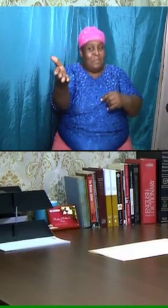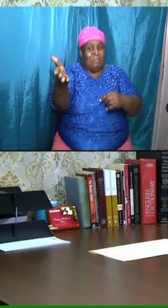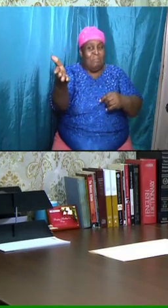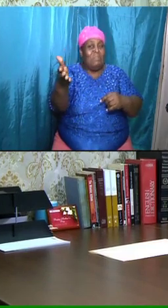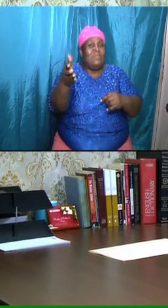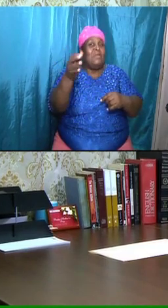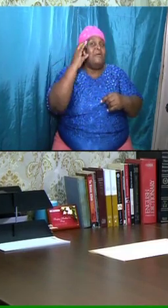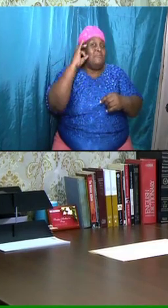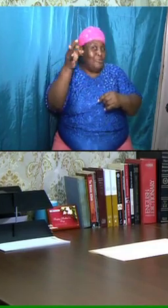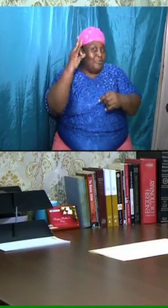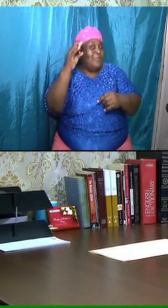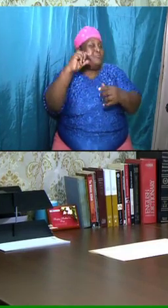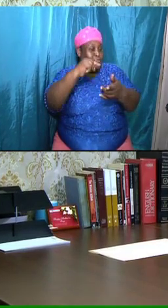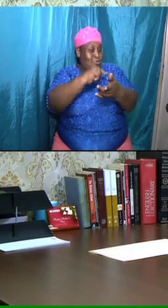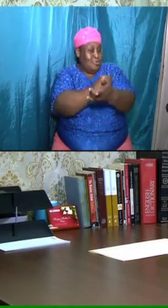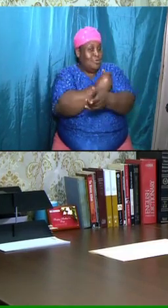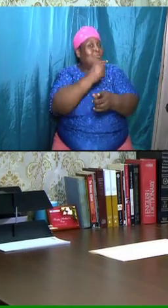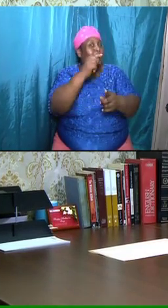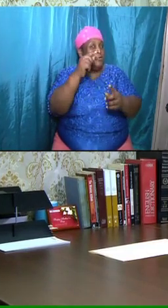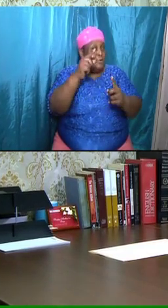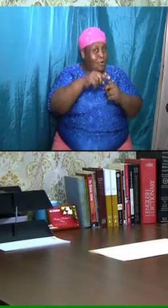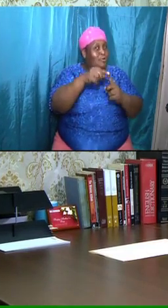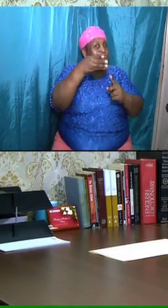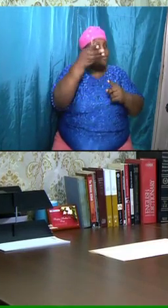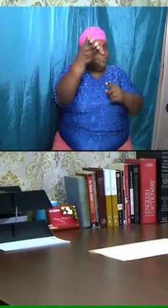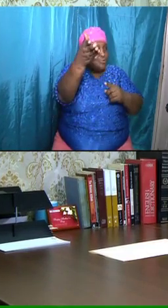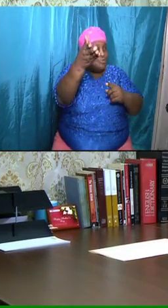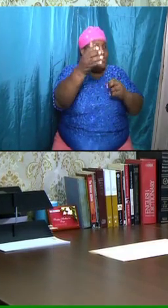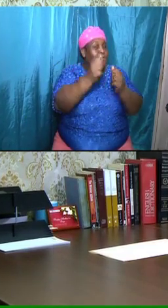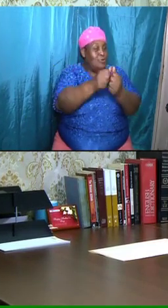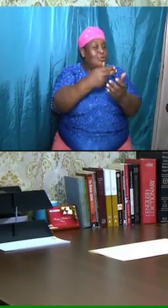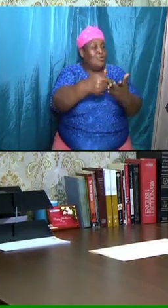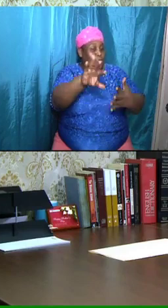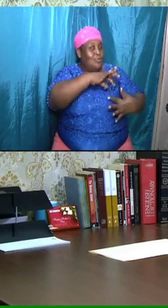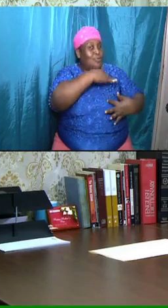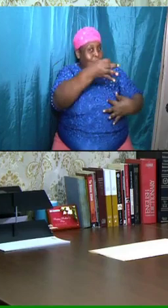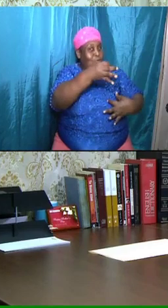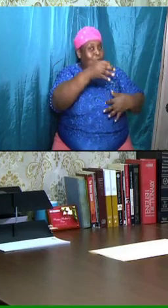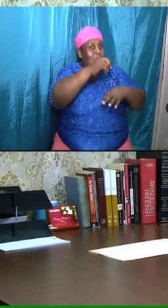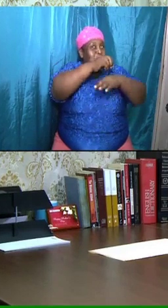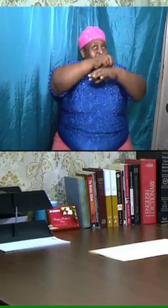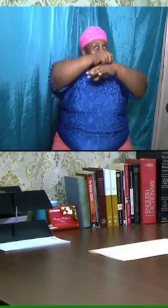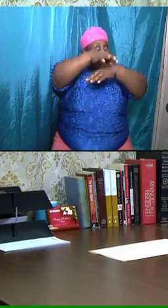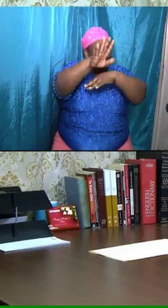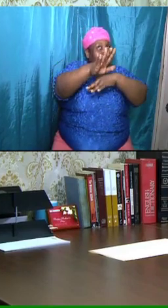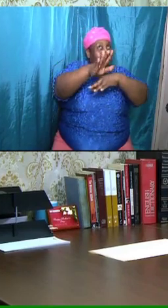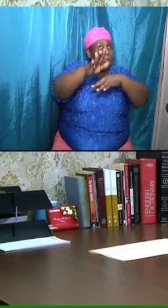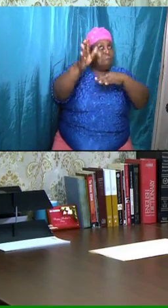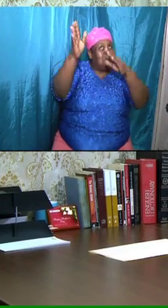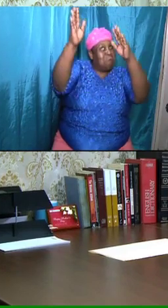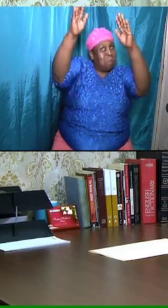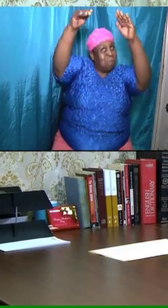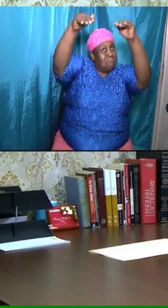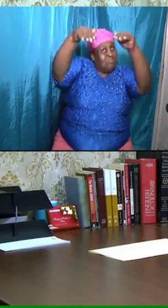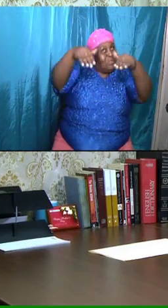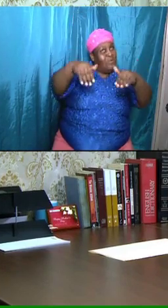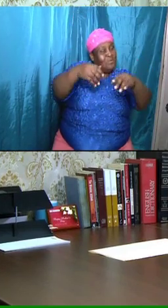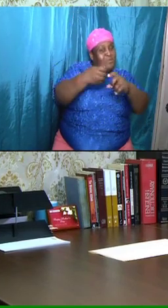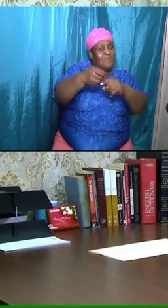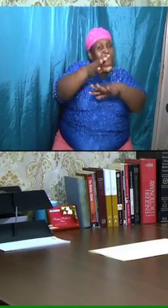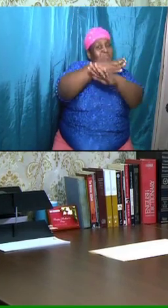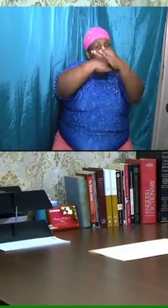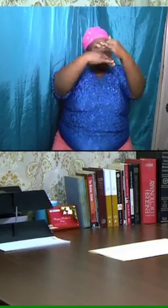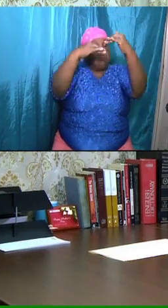gospel unto you with the Holy Ghost sent down from heaven. which